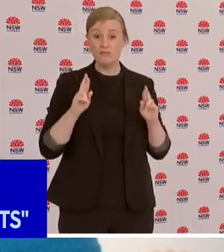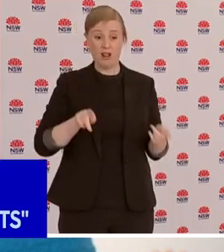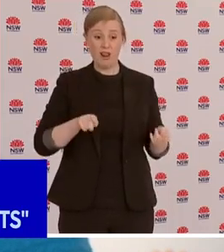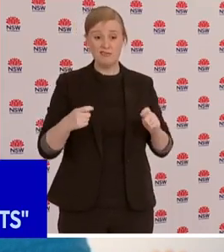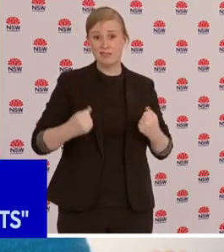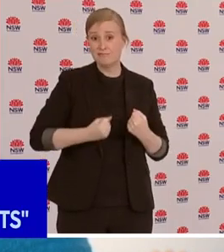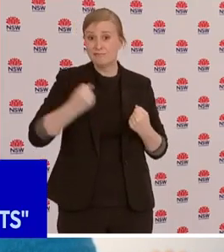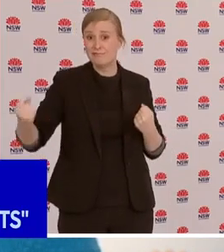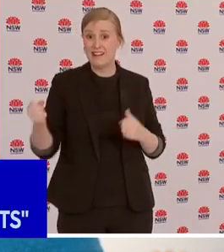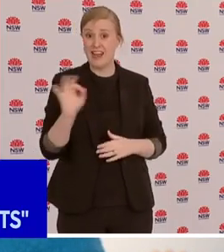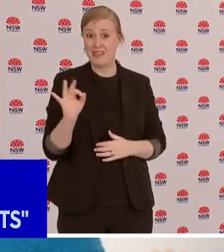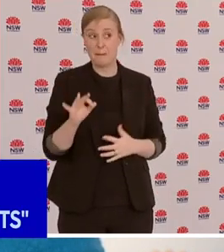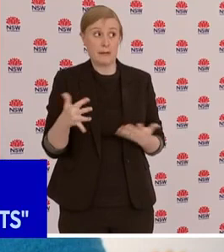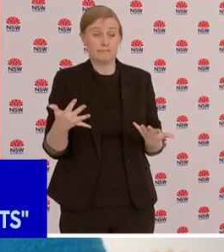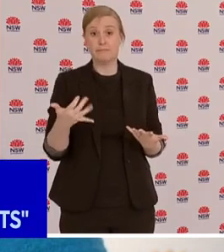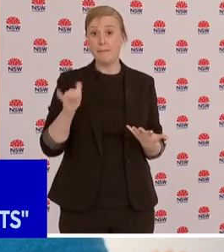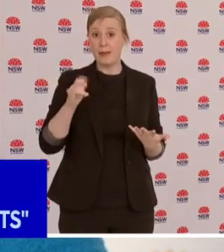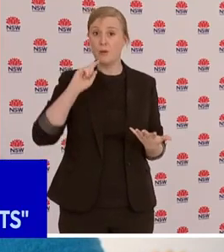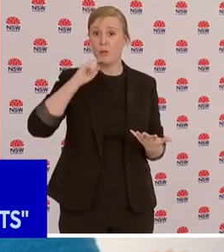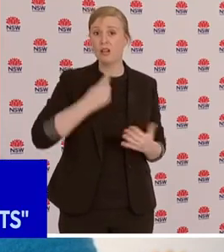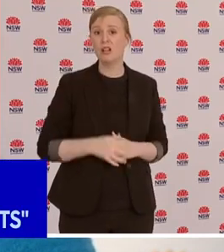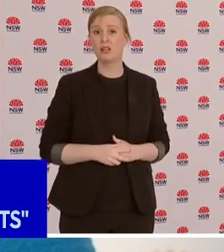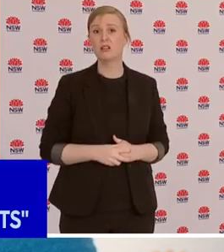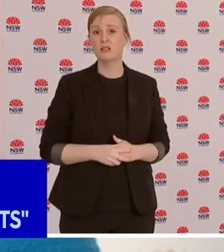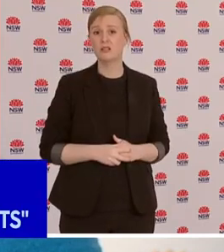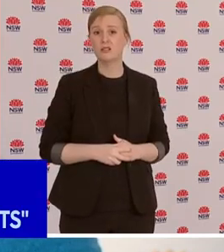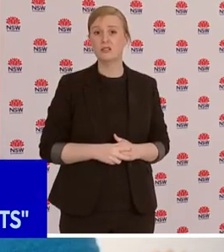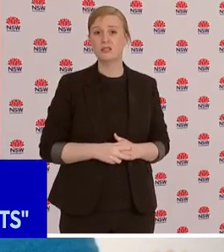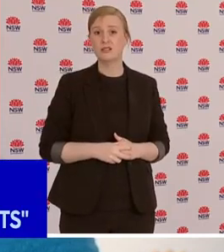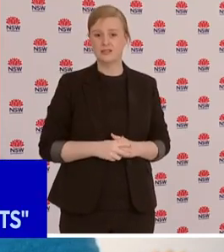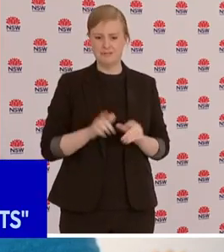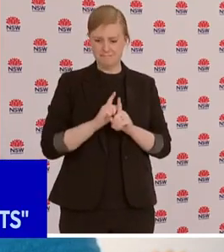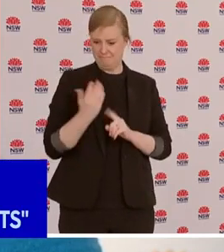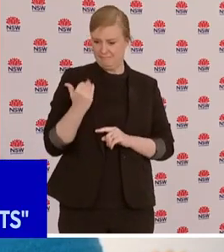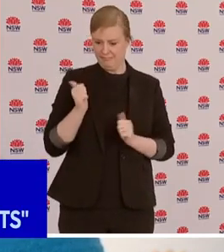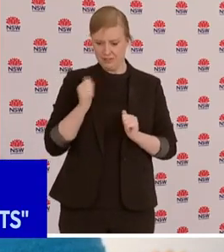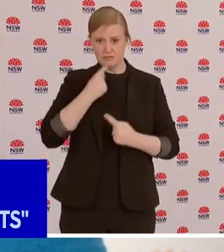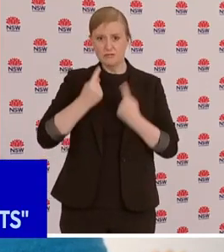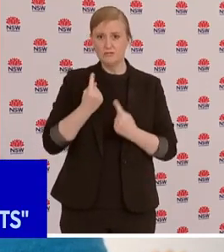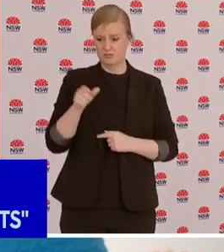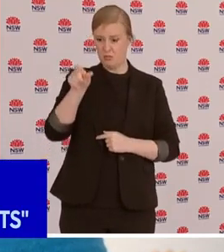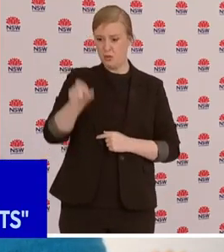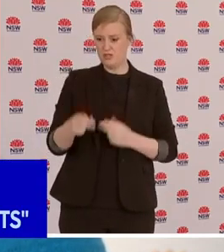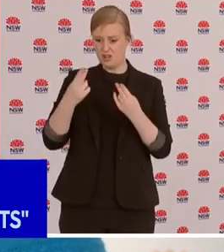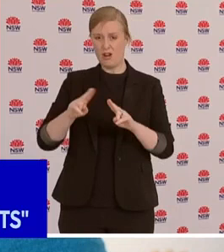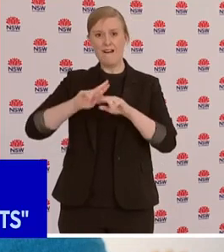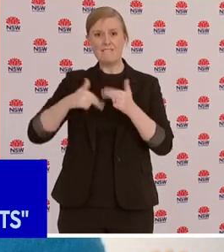with the number of people coming to support them during bereavement has seen 28 cases from that one incident.